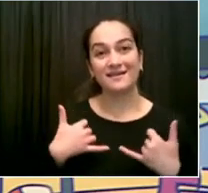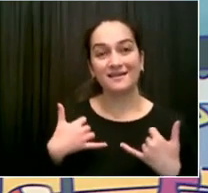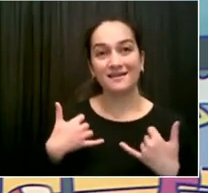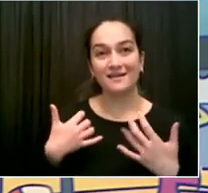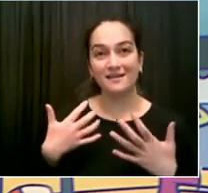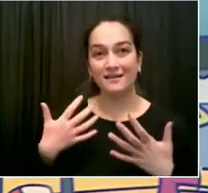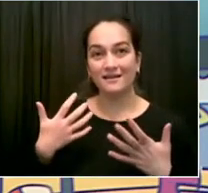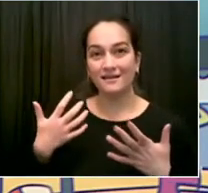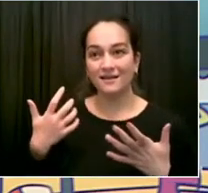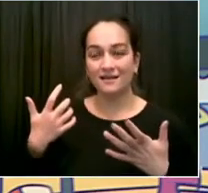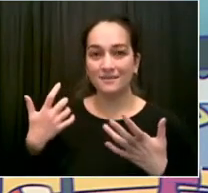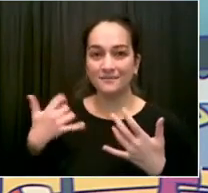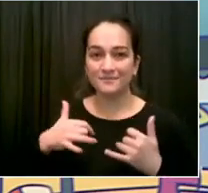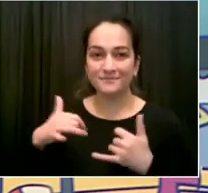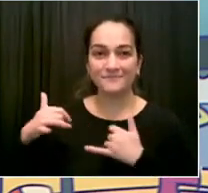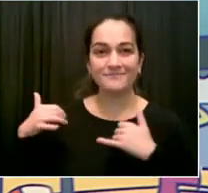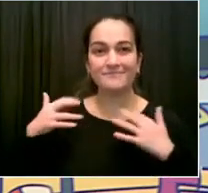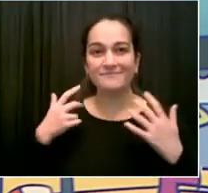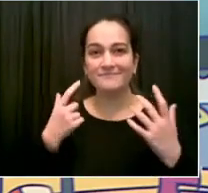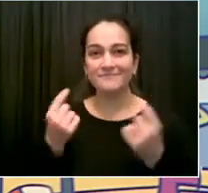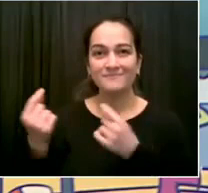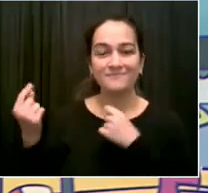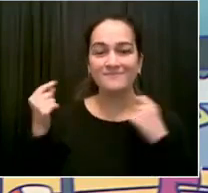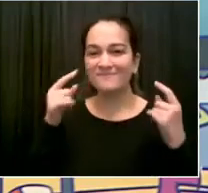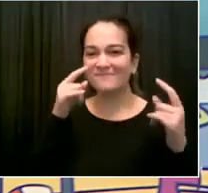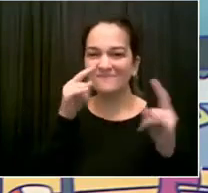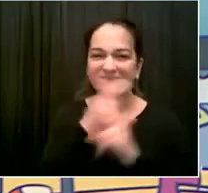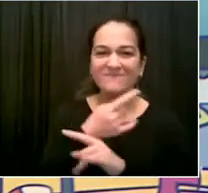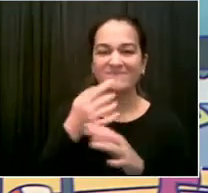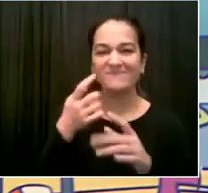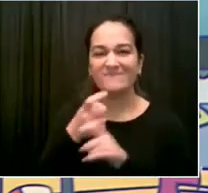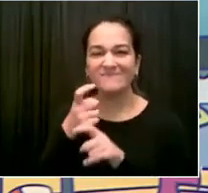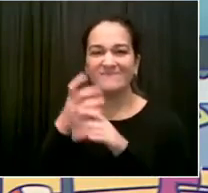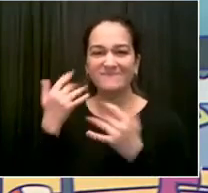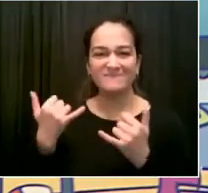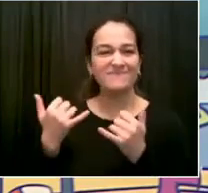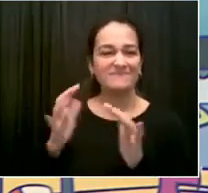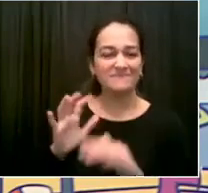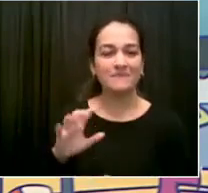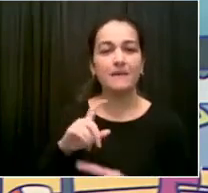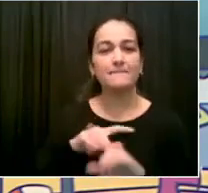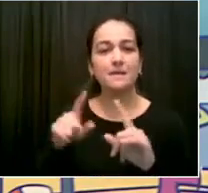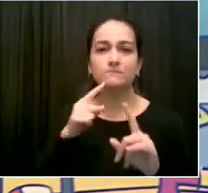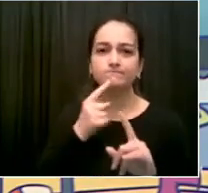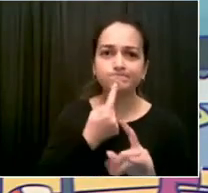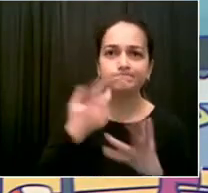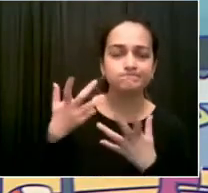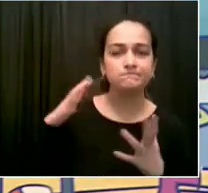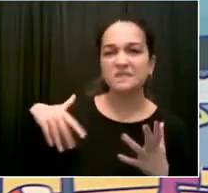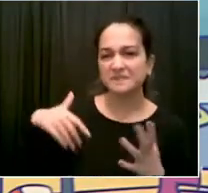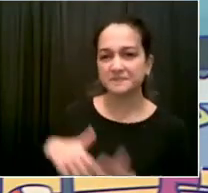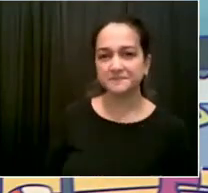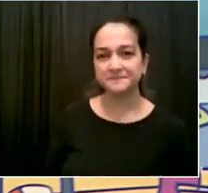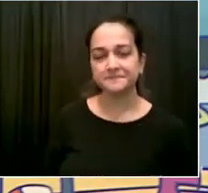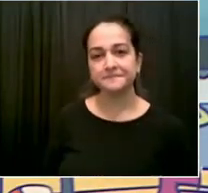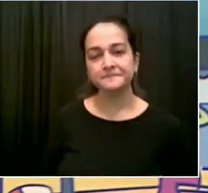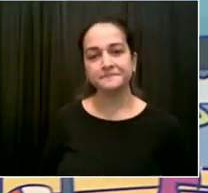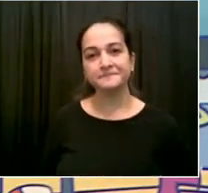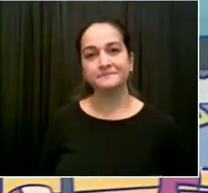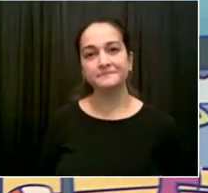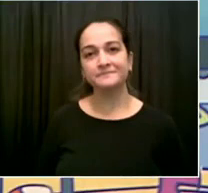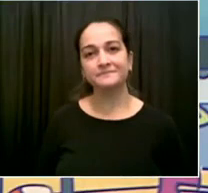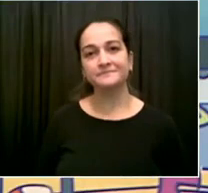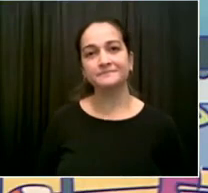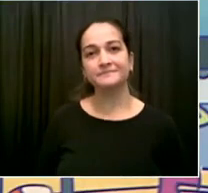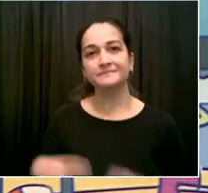we have pieces of legislation that pass the legislature, like the vouchers bill related to getting homeless